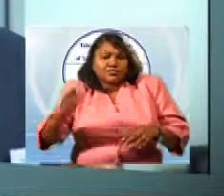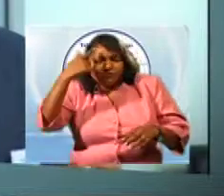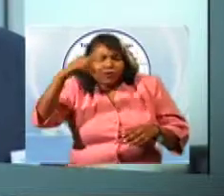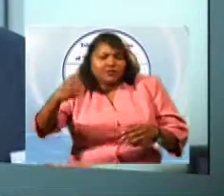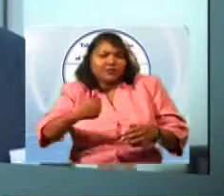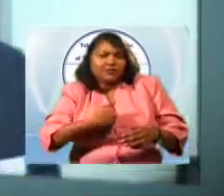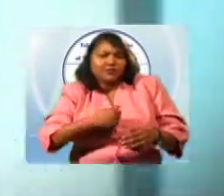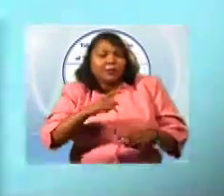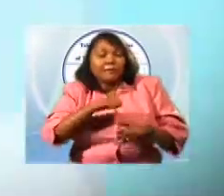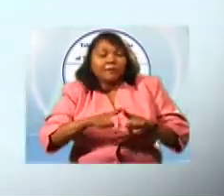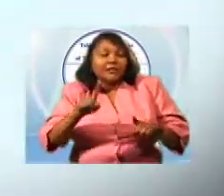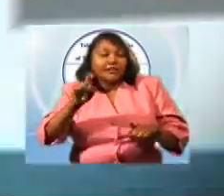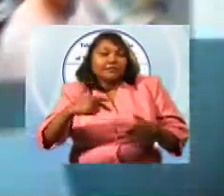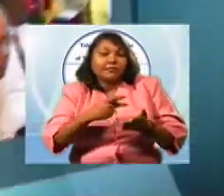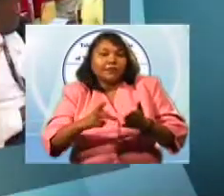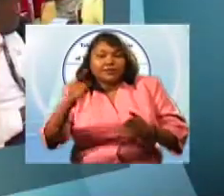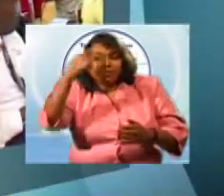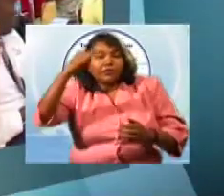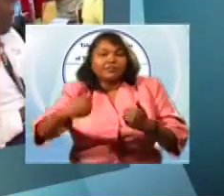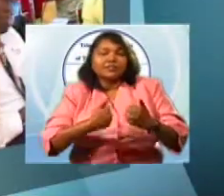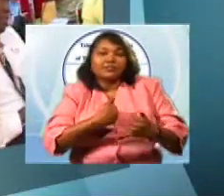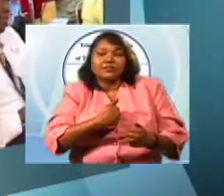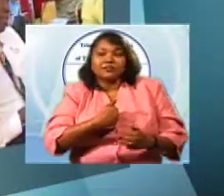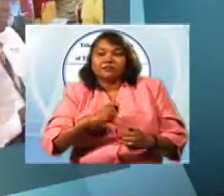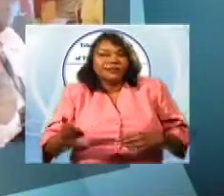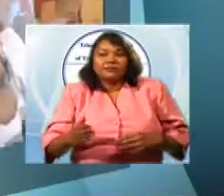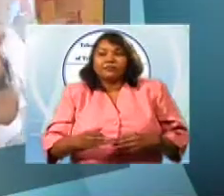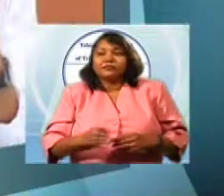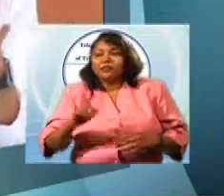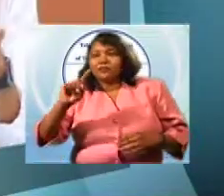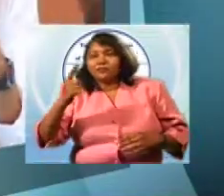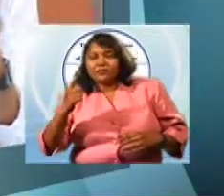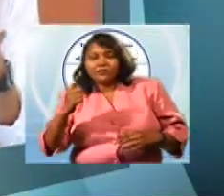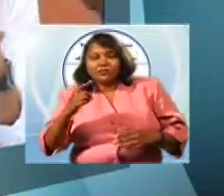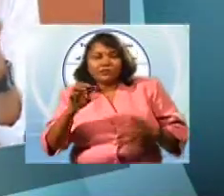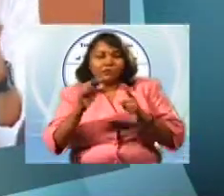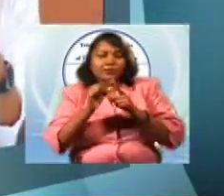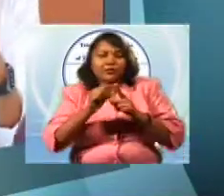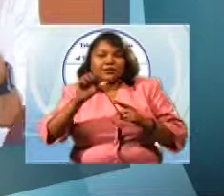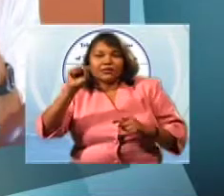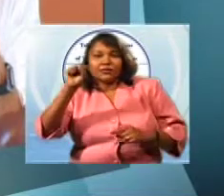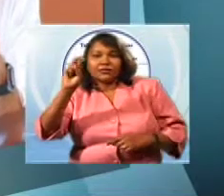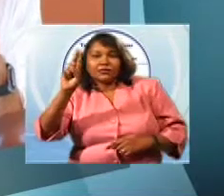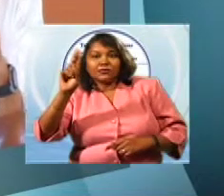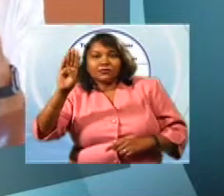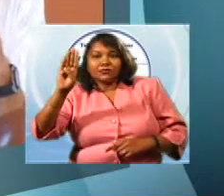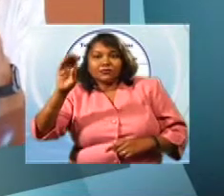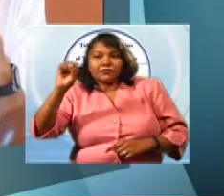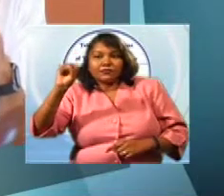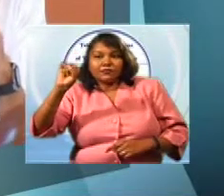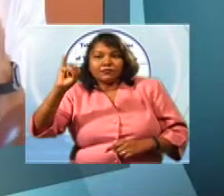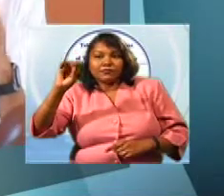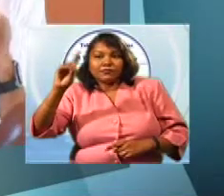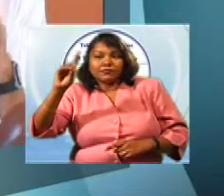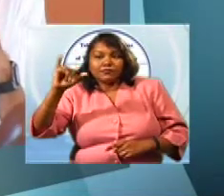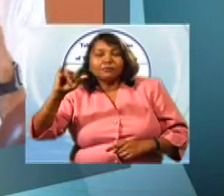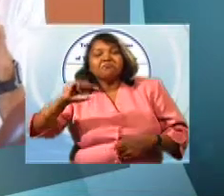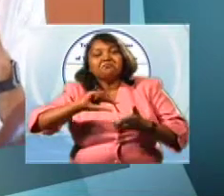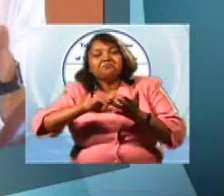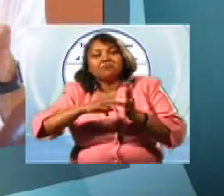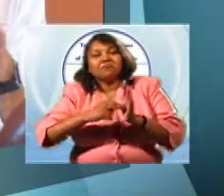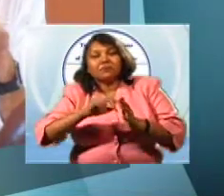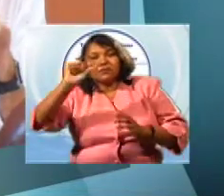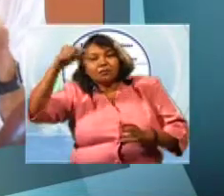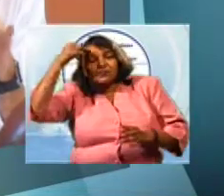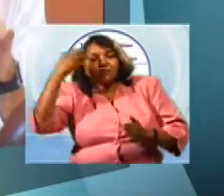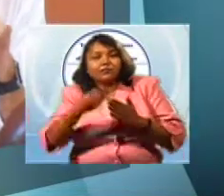also have to make it pay for itself. First of all, this word subsidy, I have a problem with it. Is our